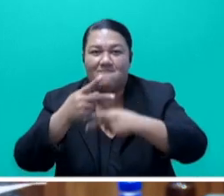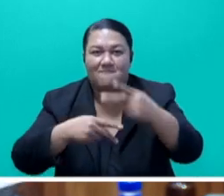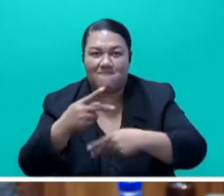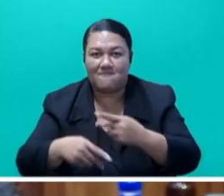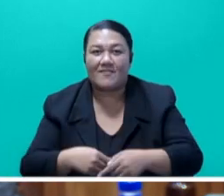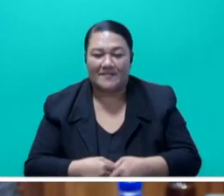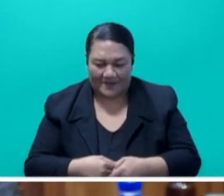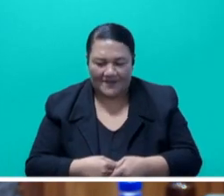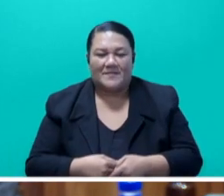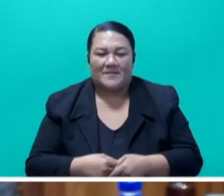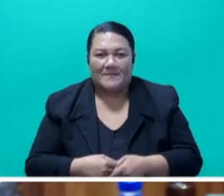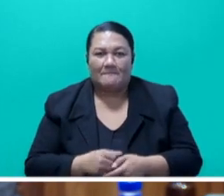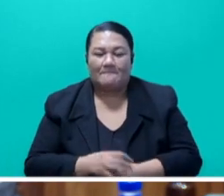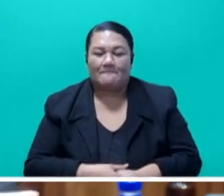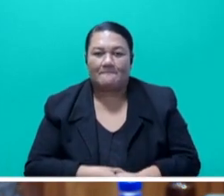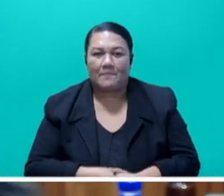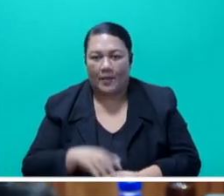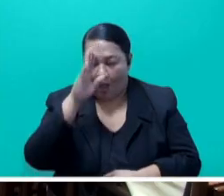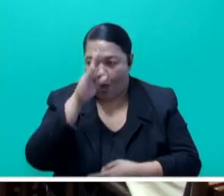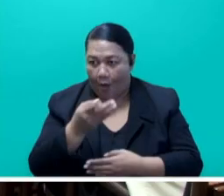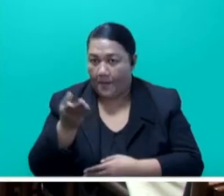plans. I hope that answers this question, sir. Thank you very much.